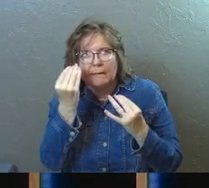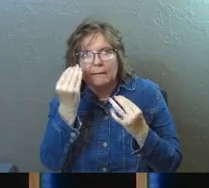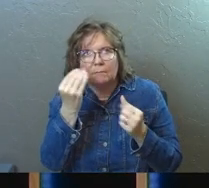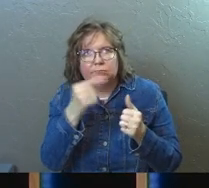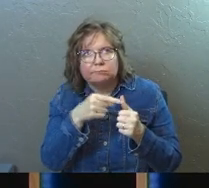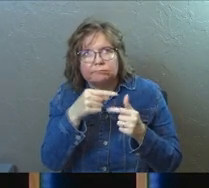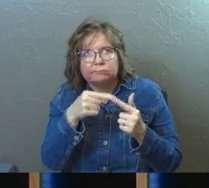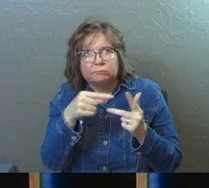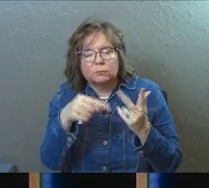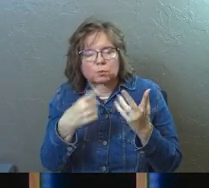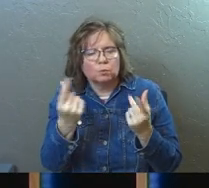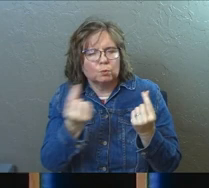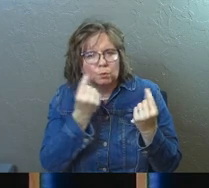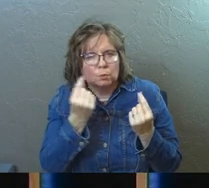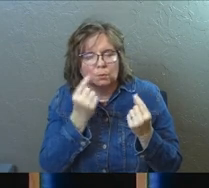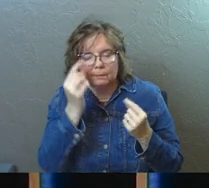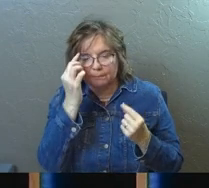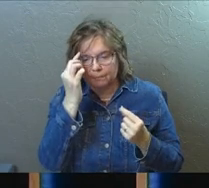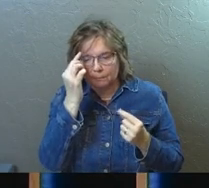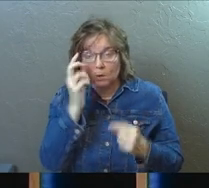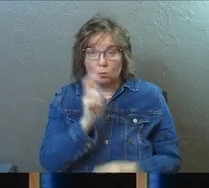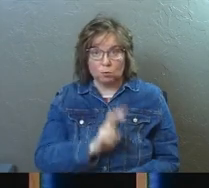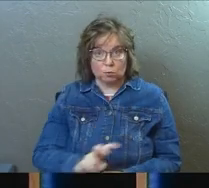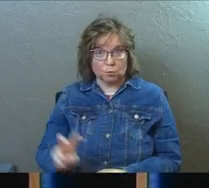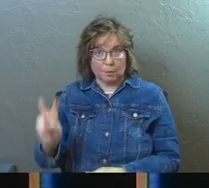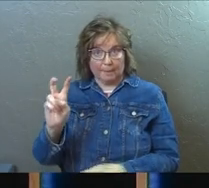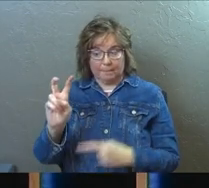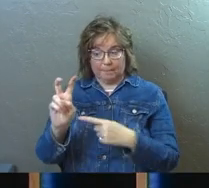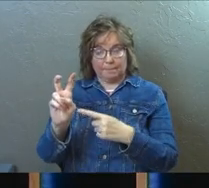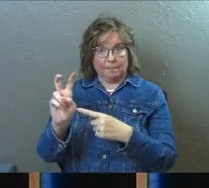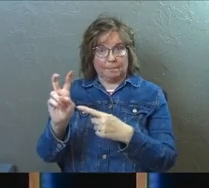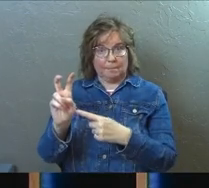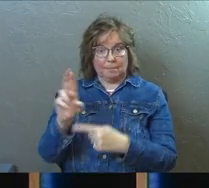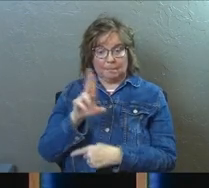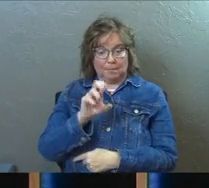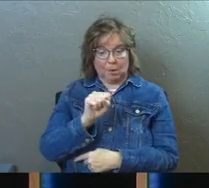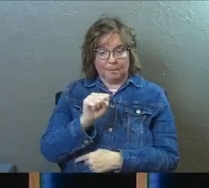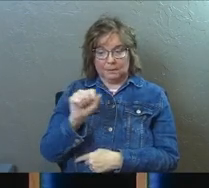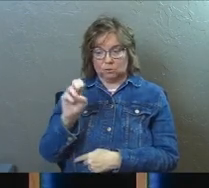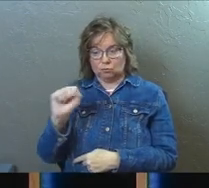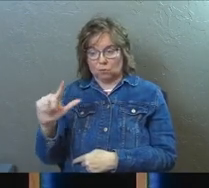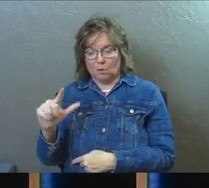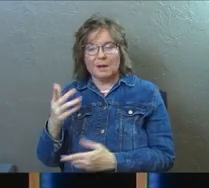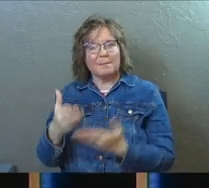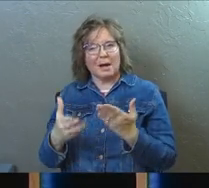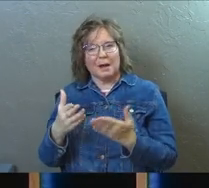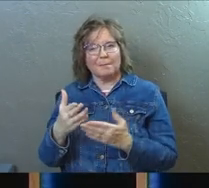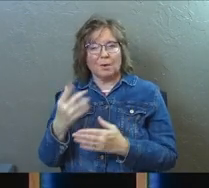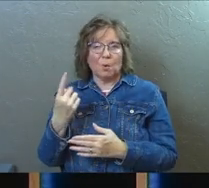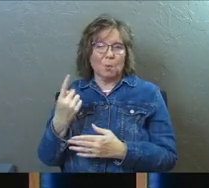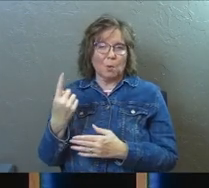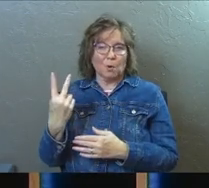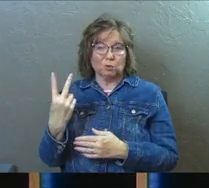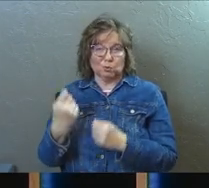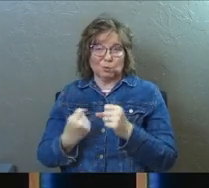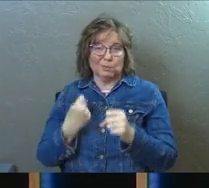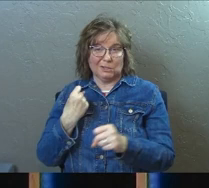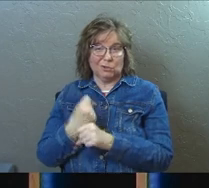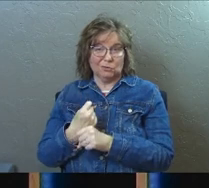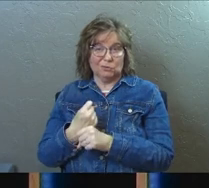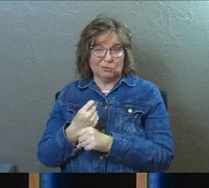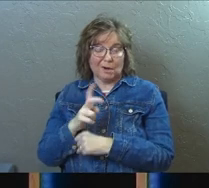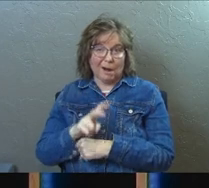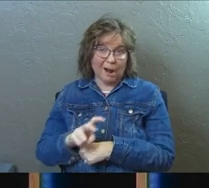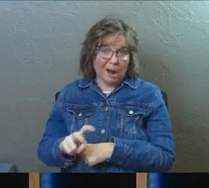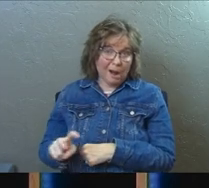the trip that they're about to go on, Barnabas and Saul, it's probably a one to two year trip.